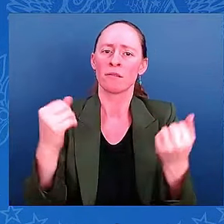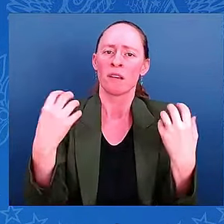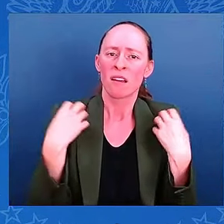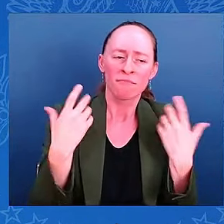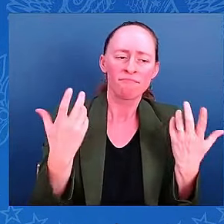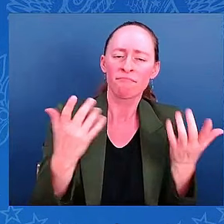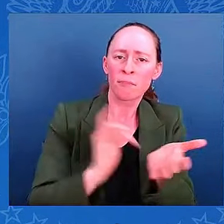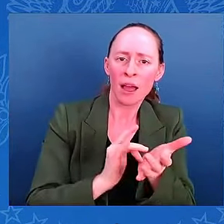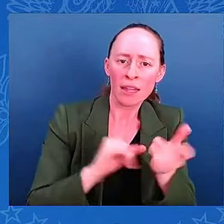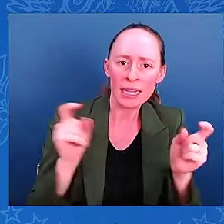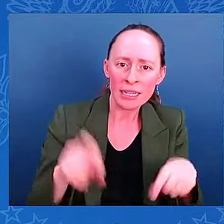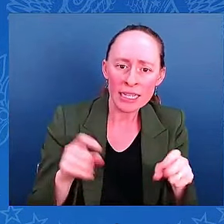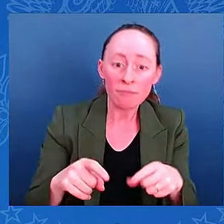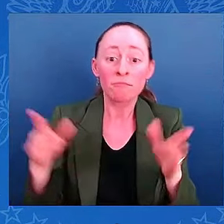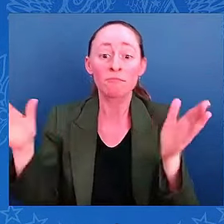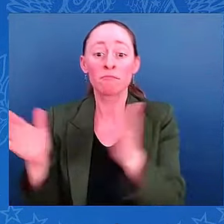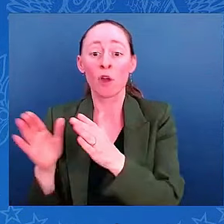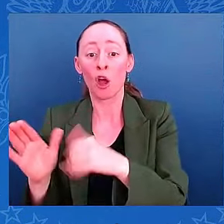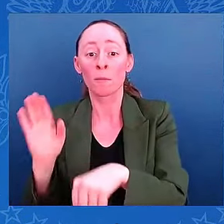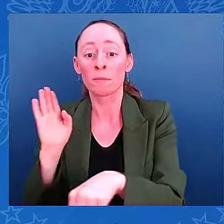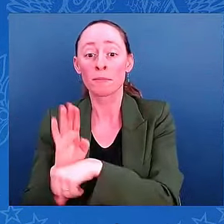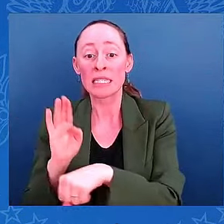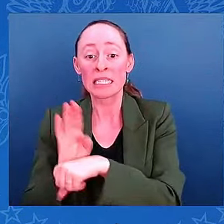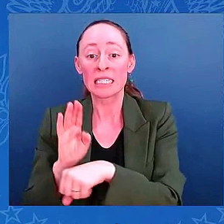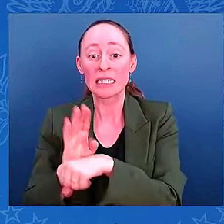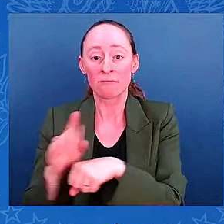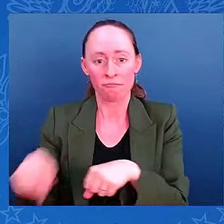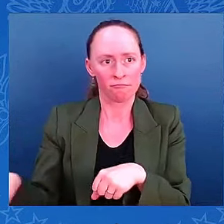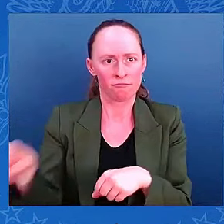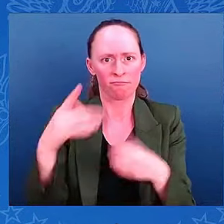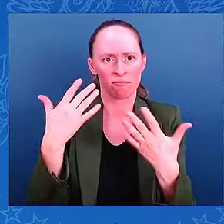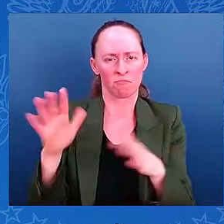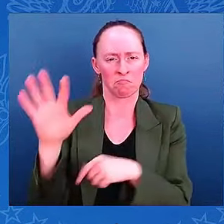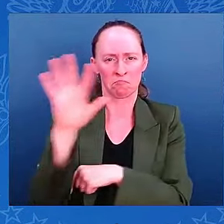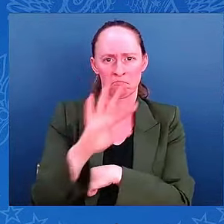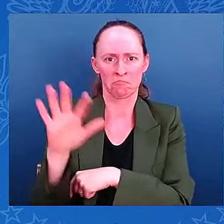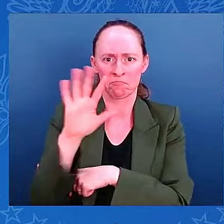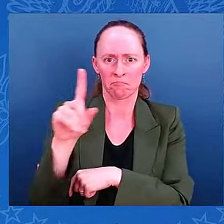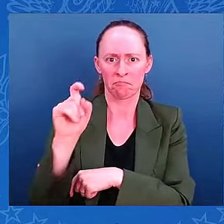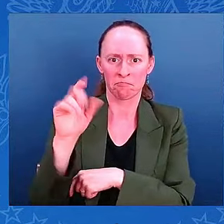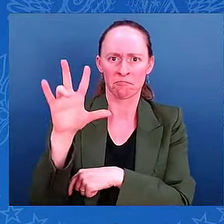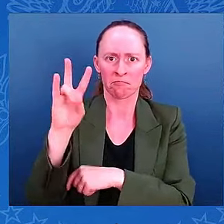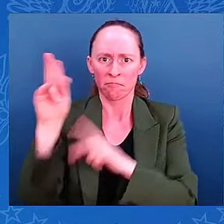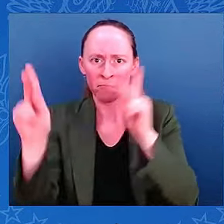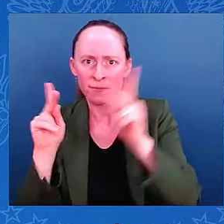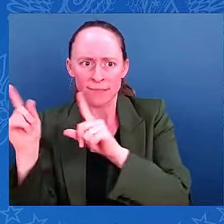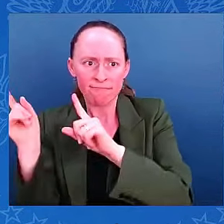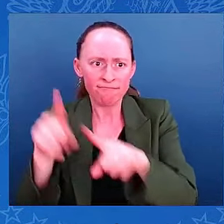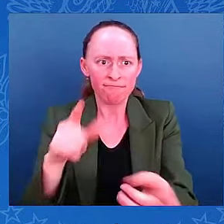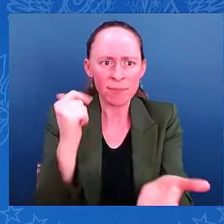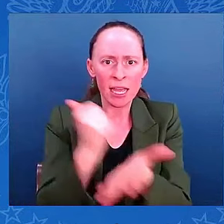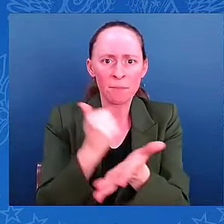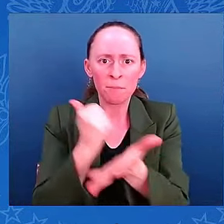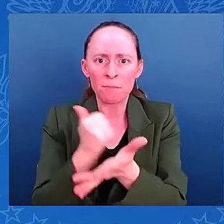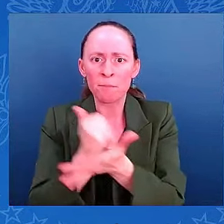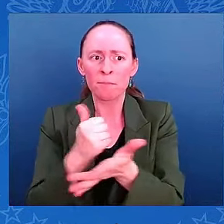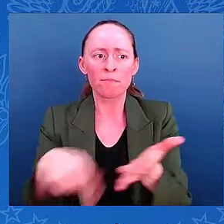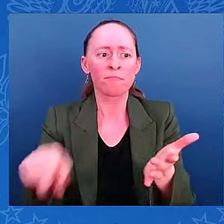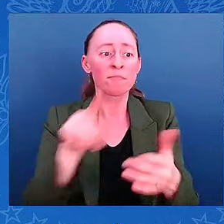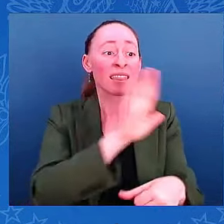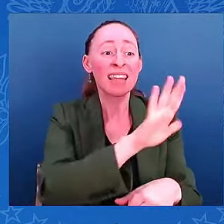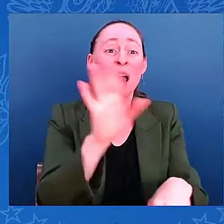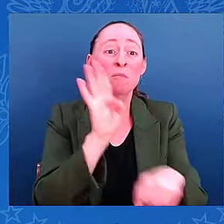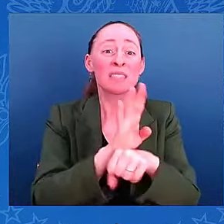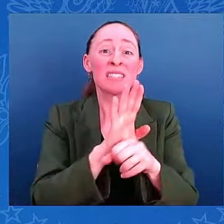personnel to assist people who have lost or whose businesses are destroyed to get them back up on their feet and